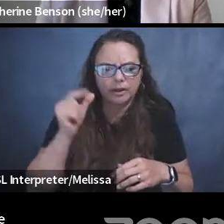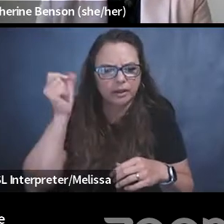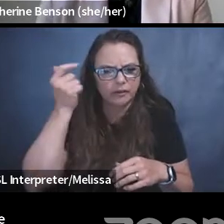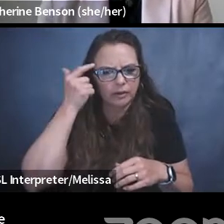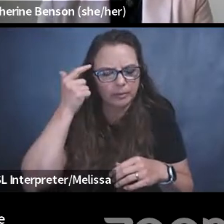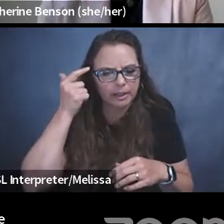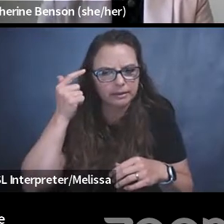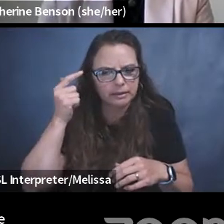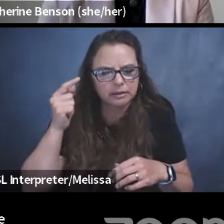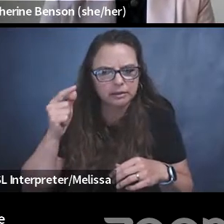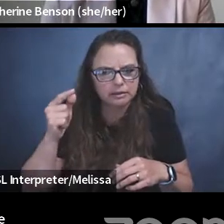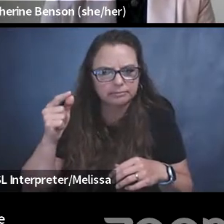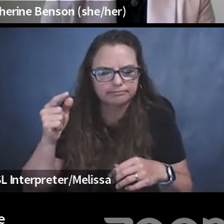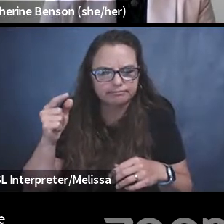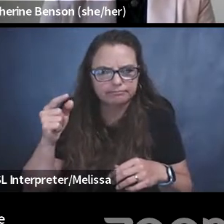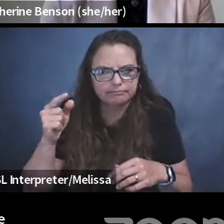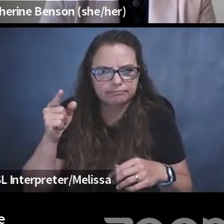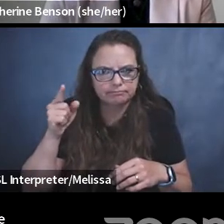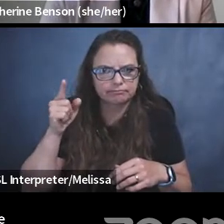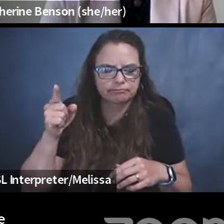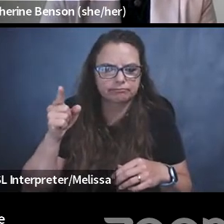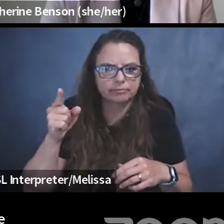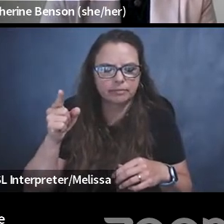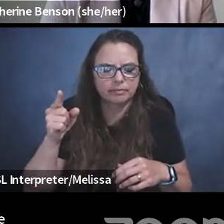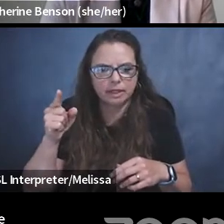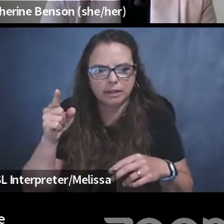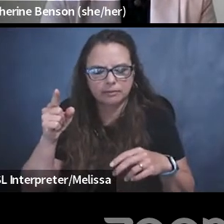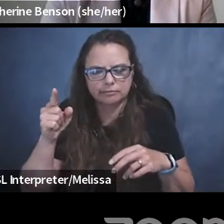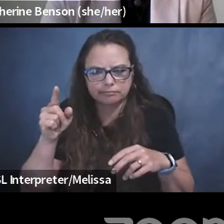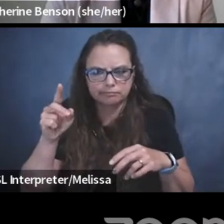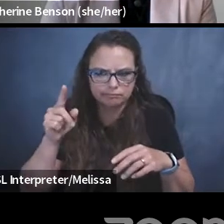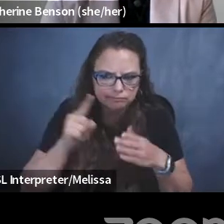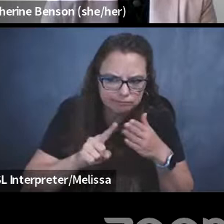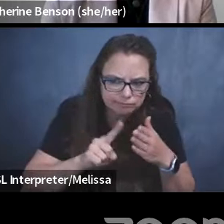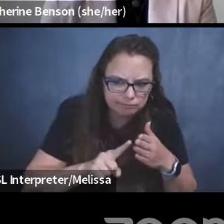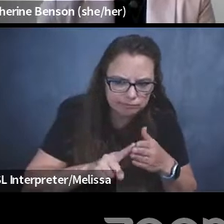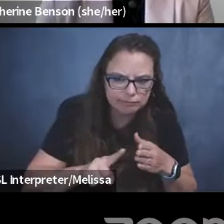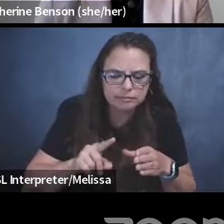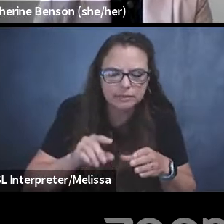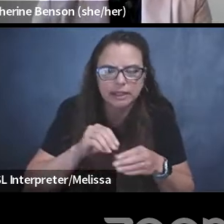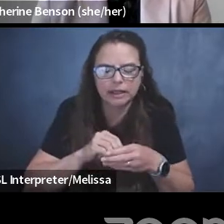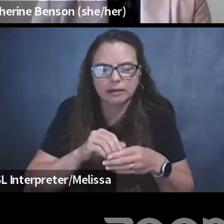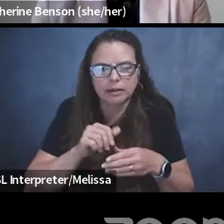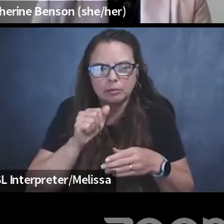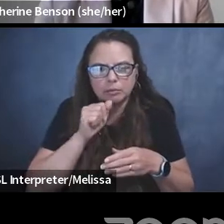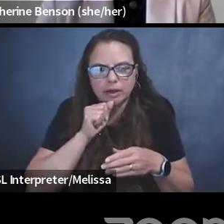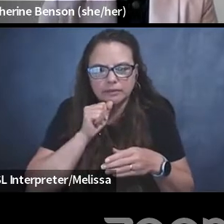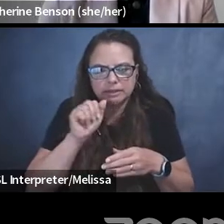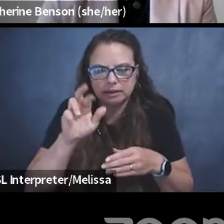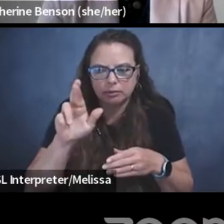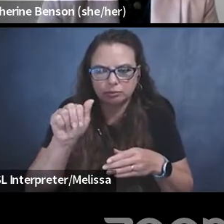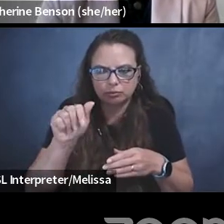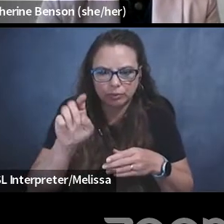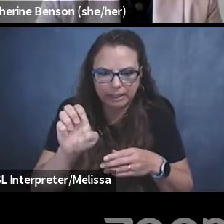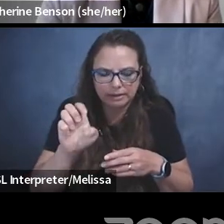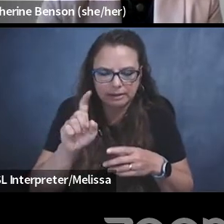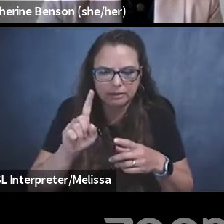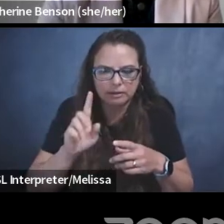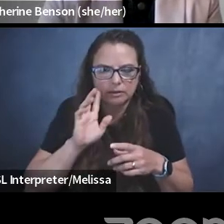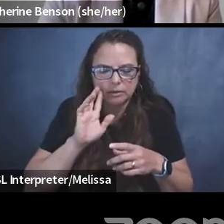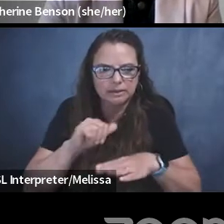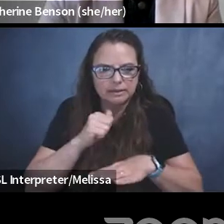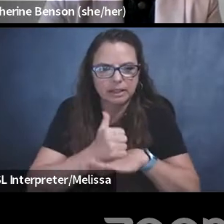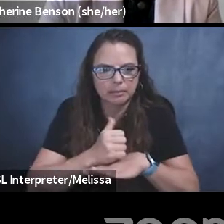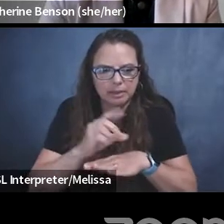looking around, um, uh, private privacy rates around they're implementing a digital charter,